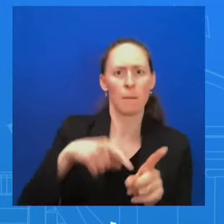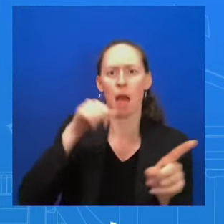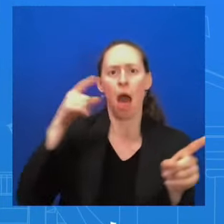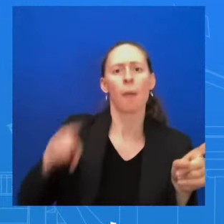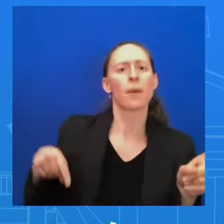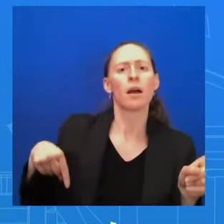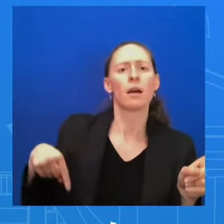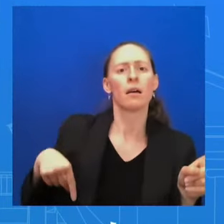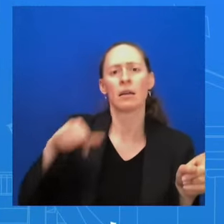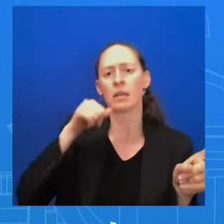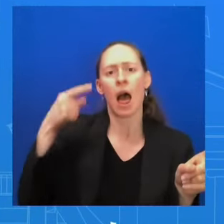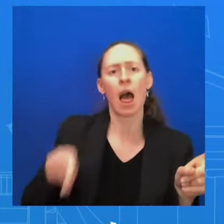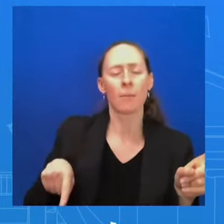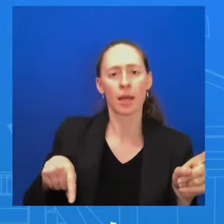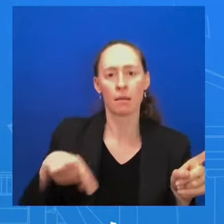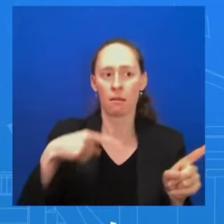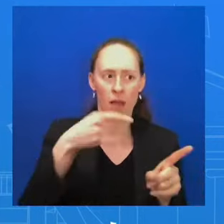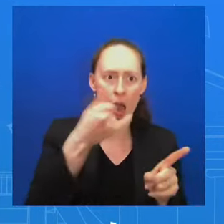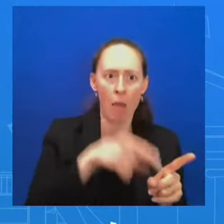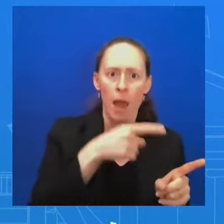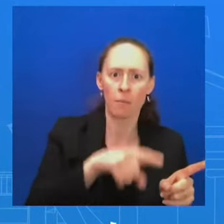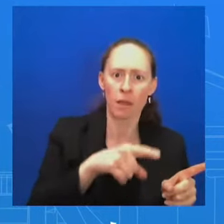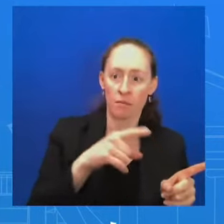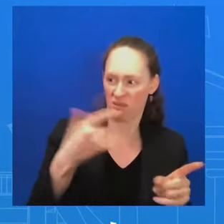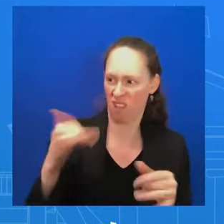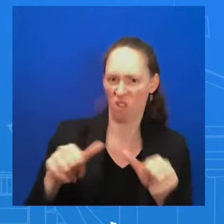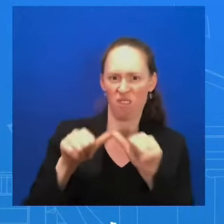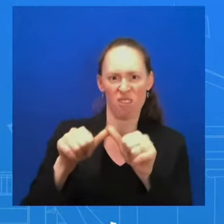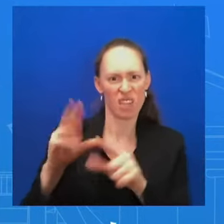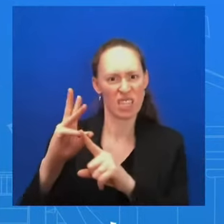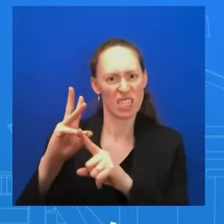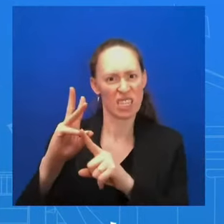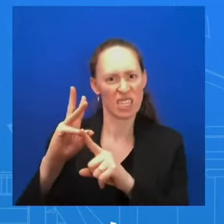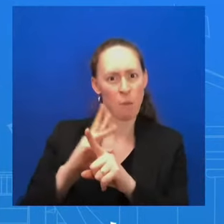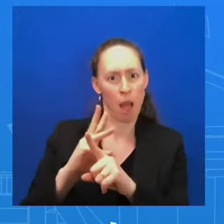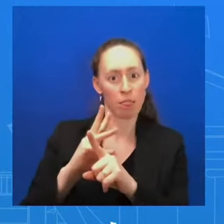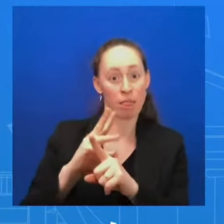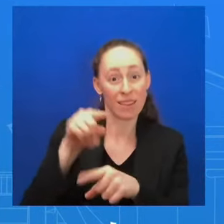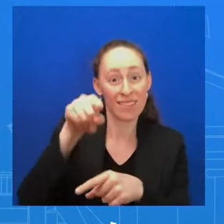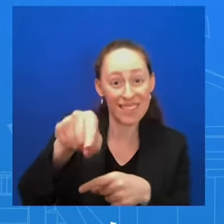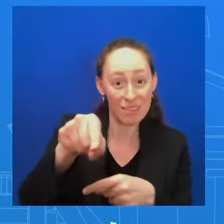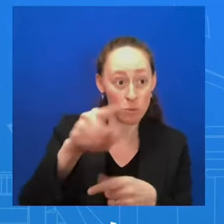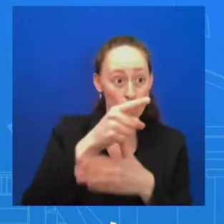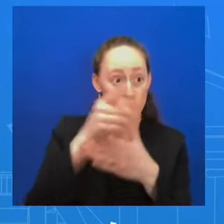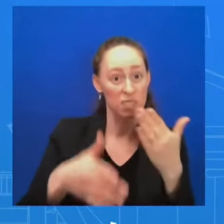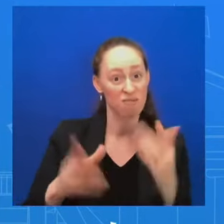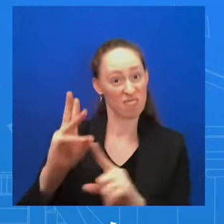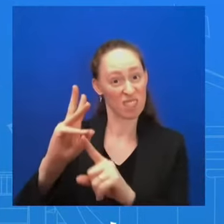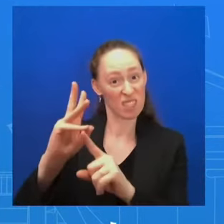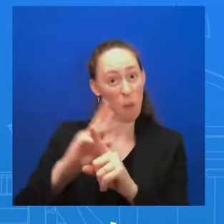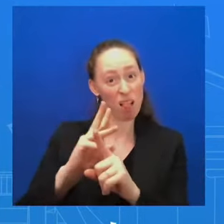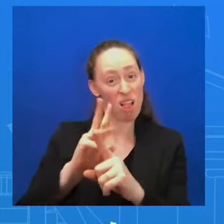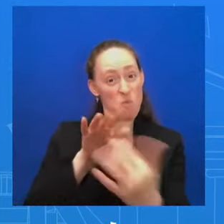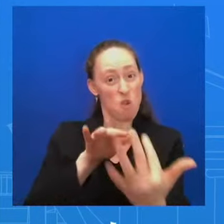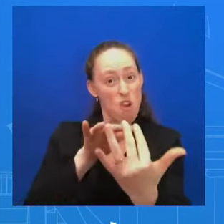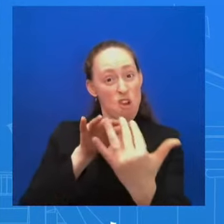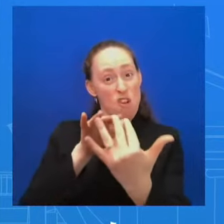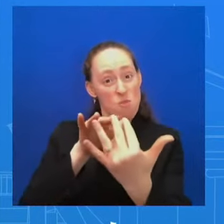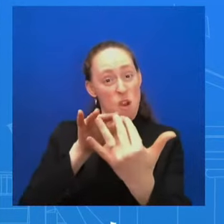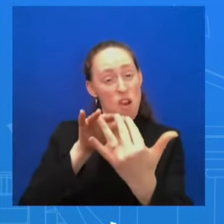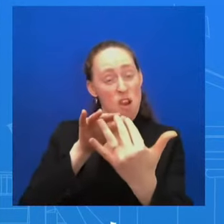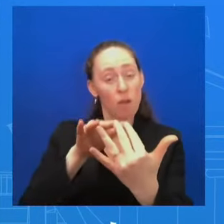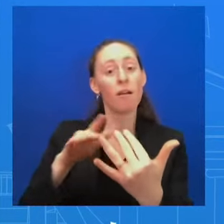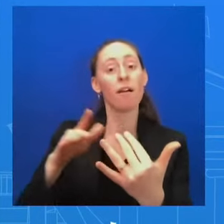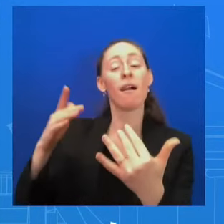is dang near at six months here. This weekend is six months. And it has changed over time. And what the president's message today